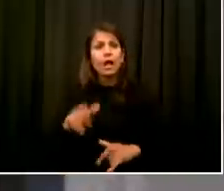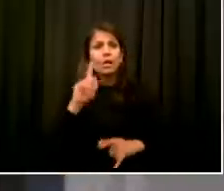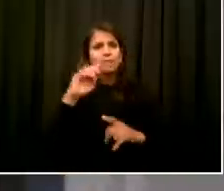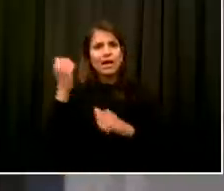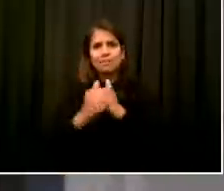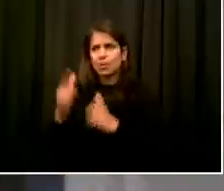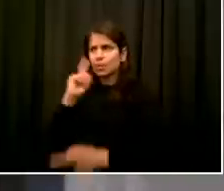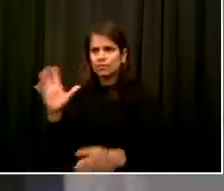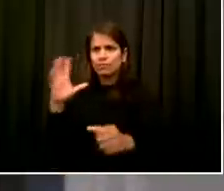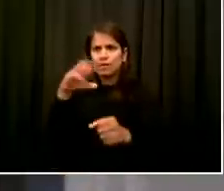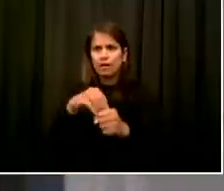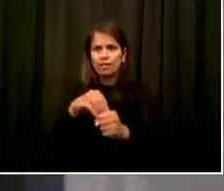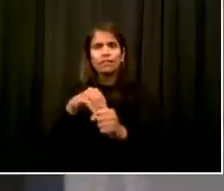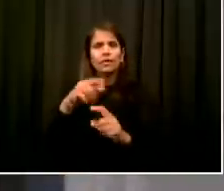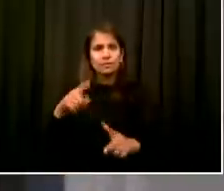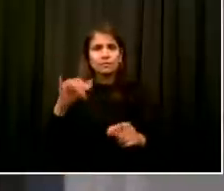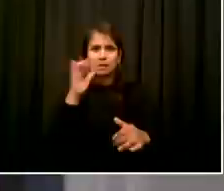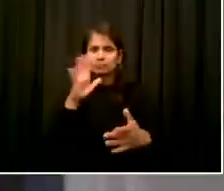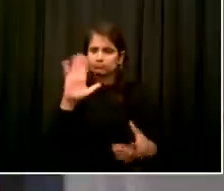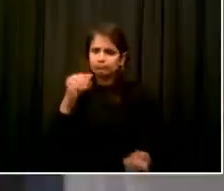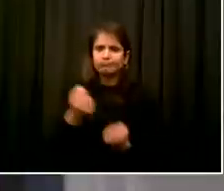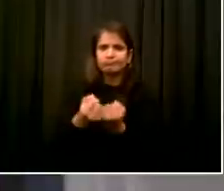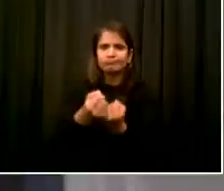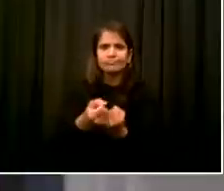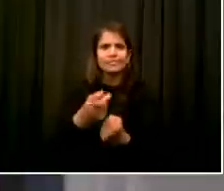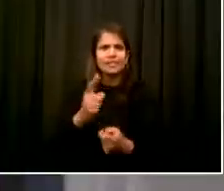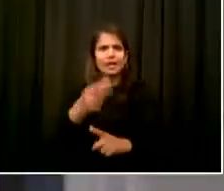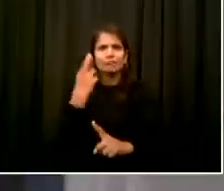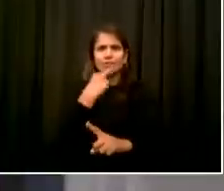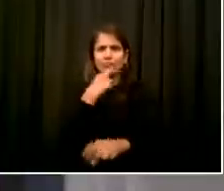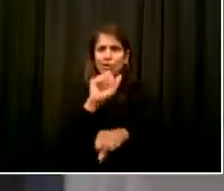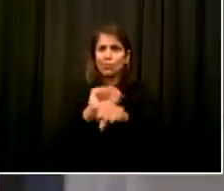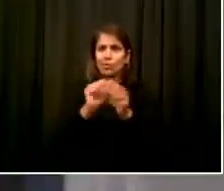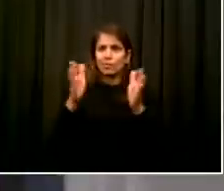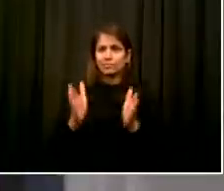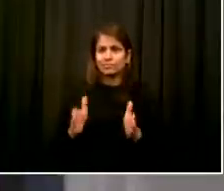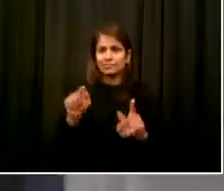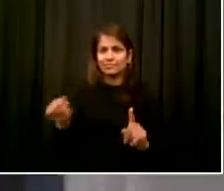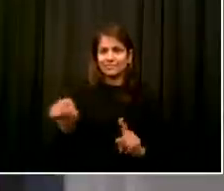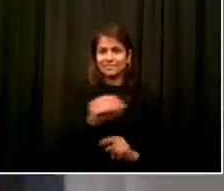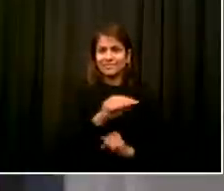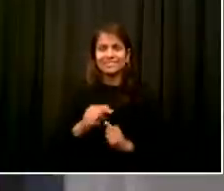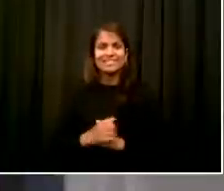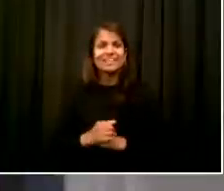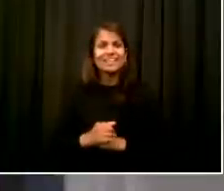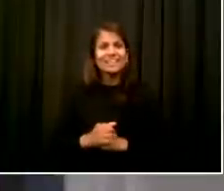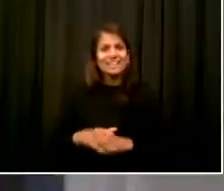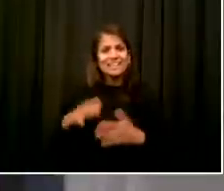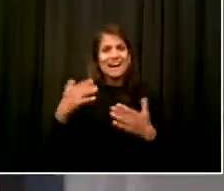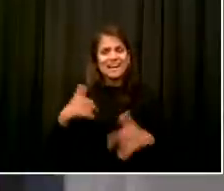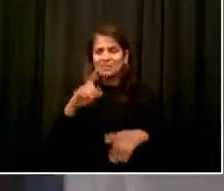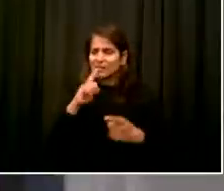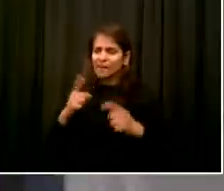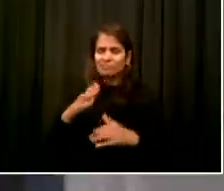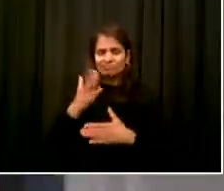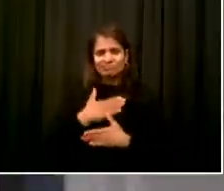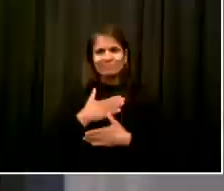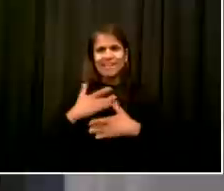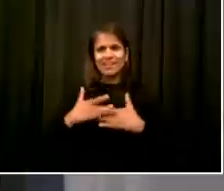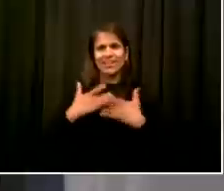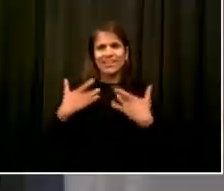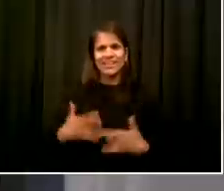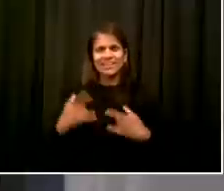throughout the city, and everyone that wanted to make this happen in a thoughtful, sensible way. And open,